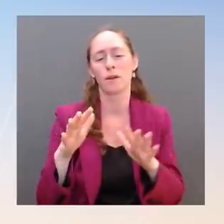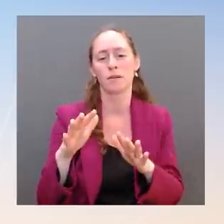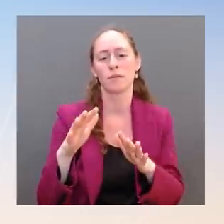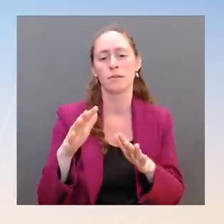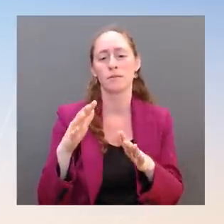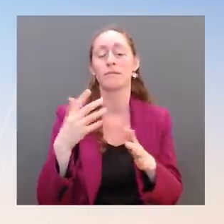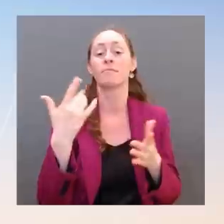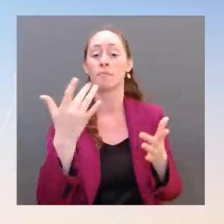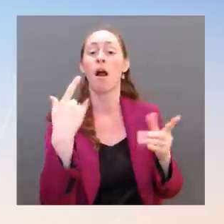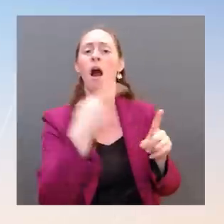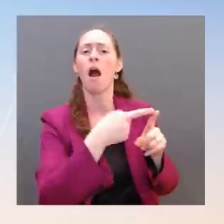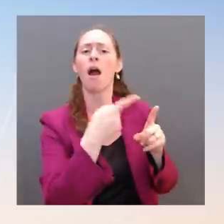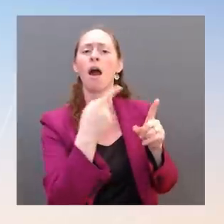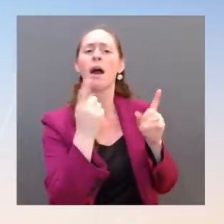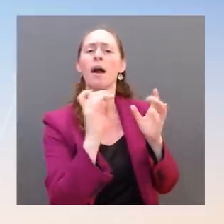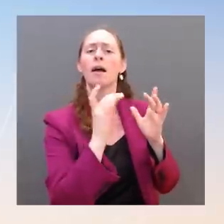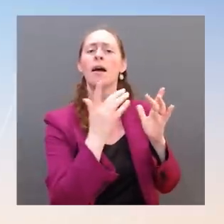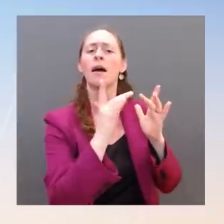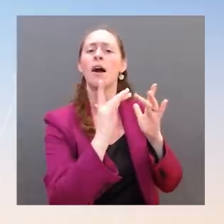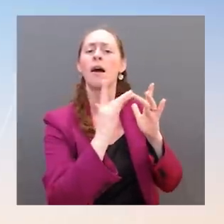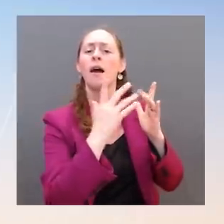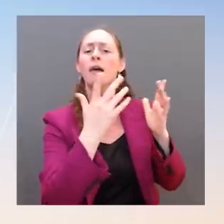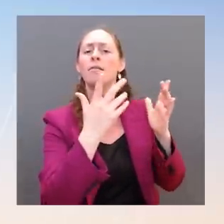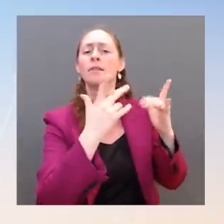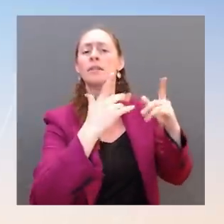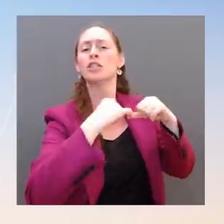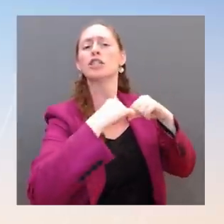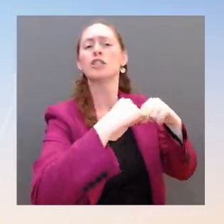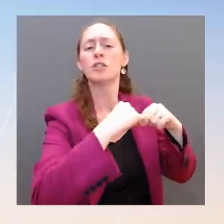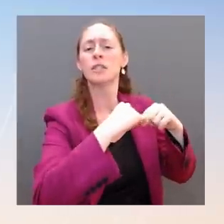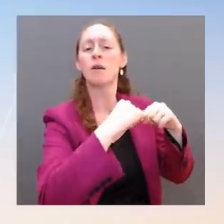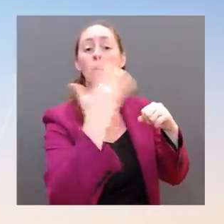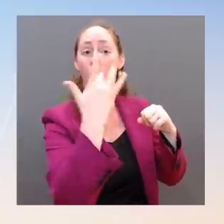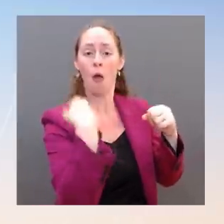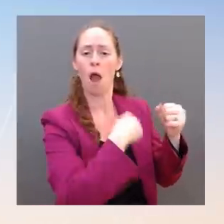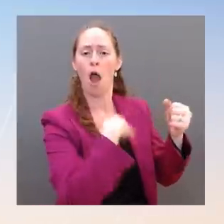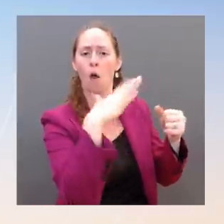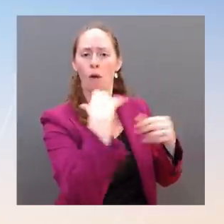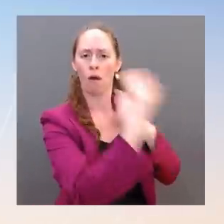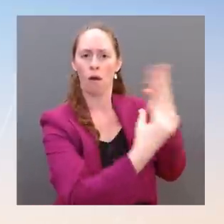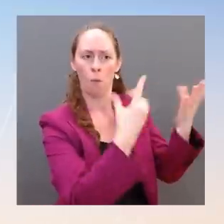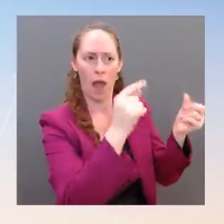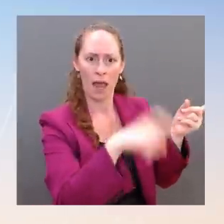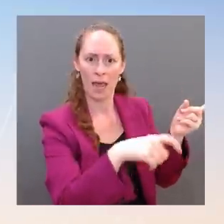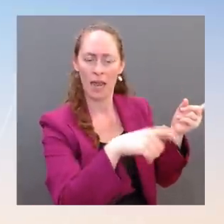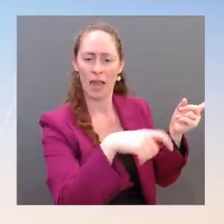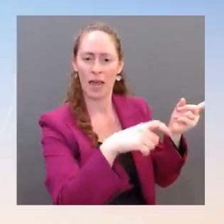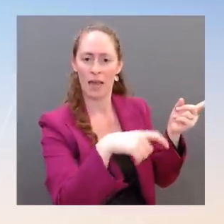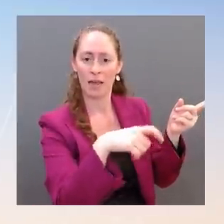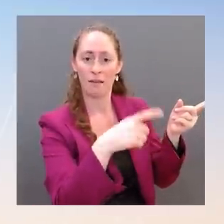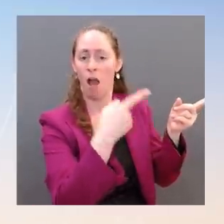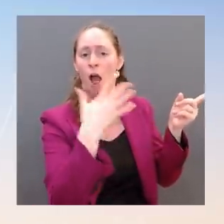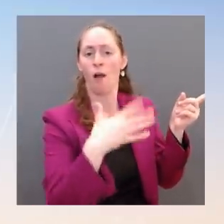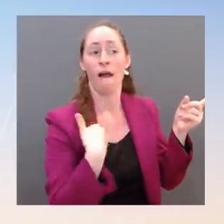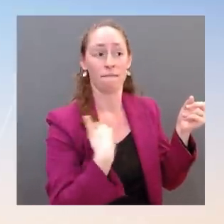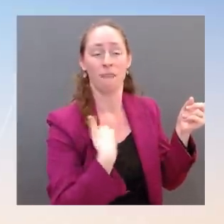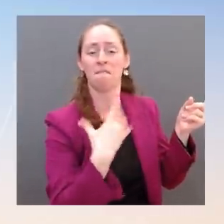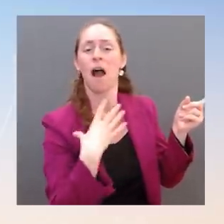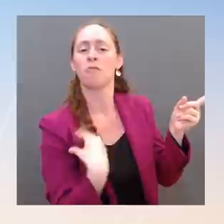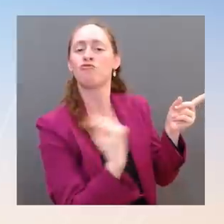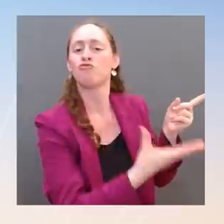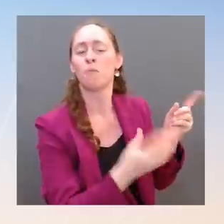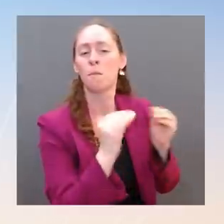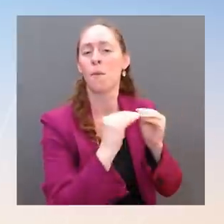when it comes to a security partnership or an alliance. And that we believe that Russian aggression has only